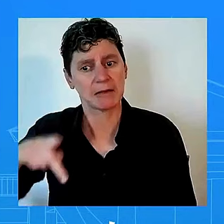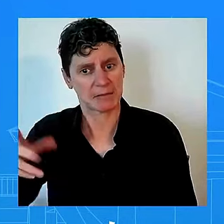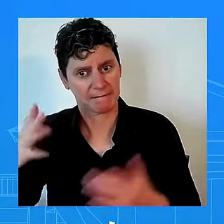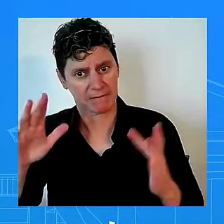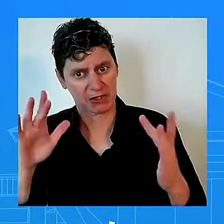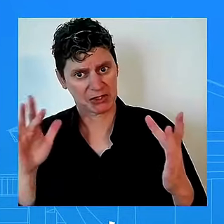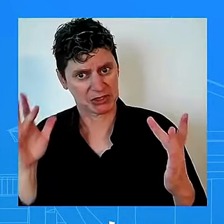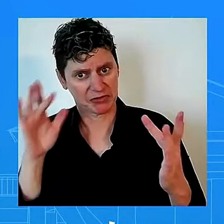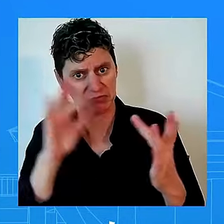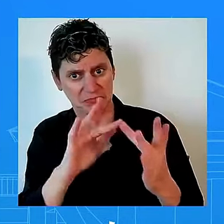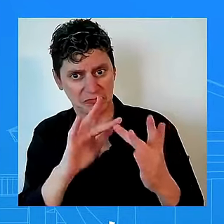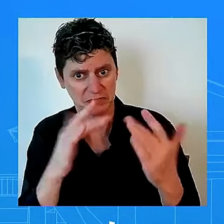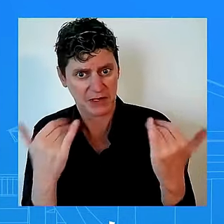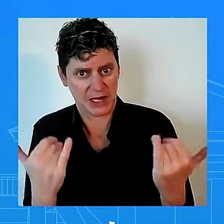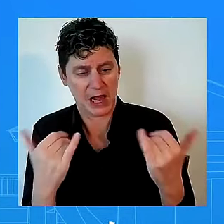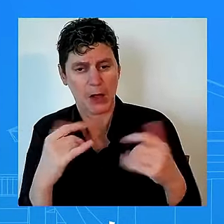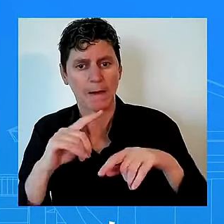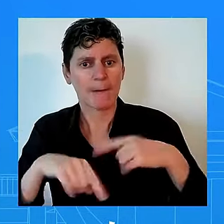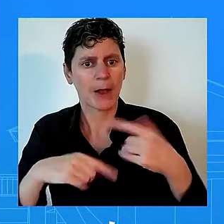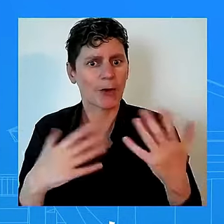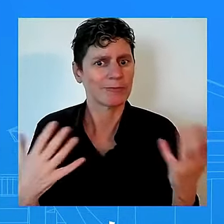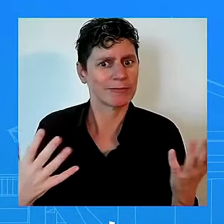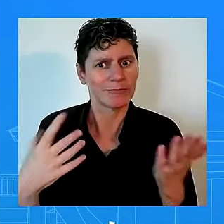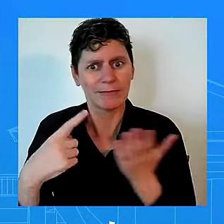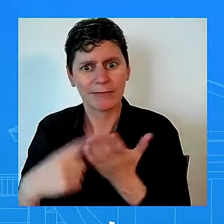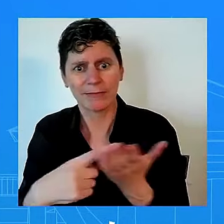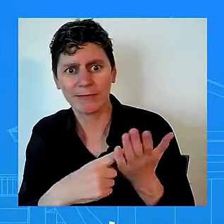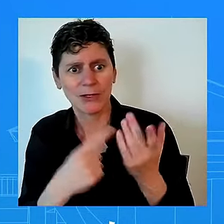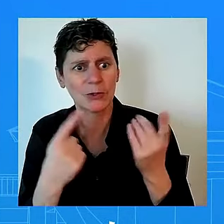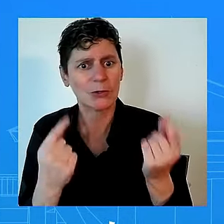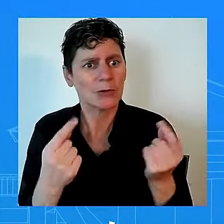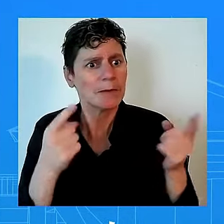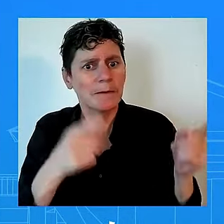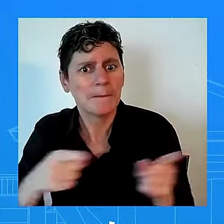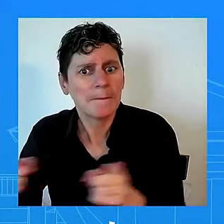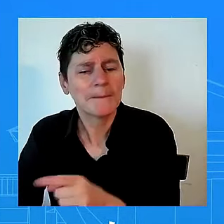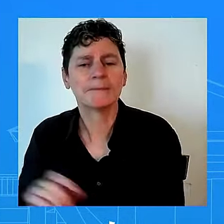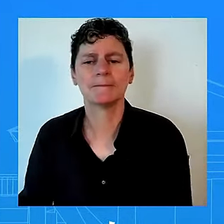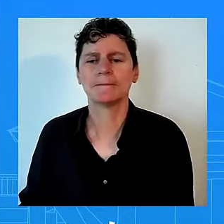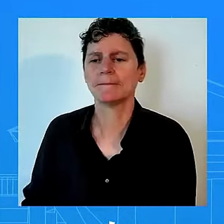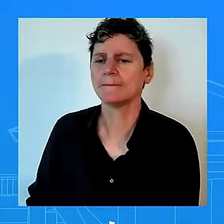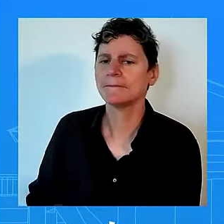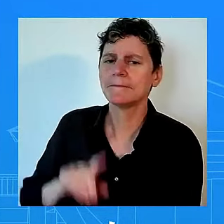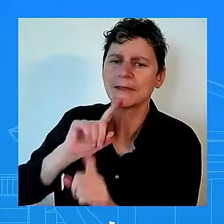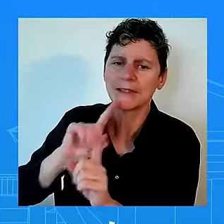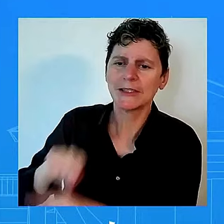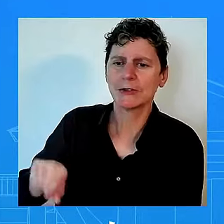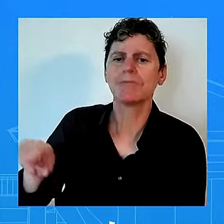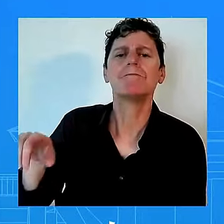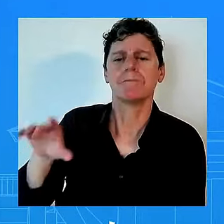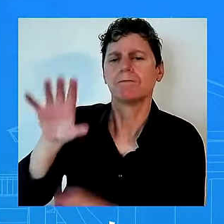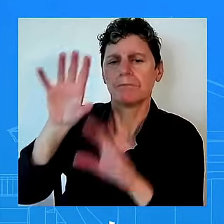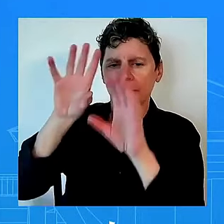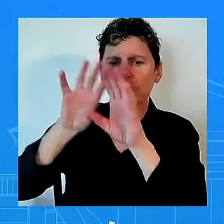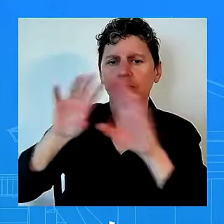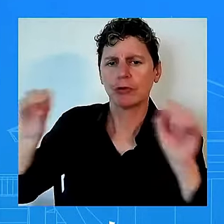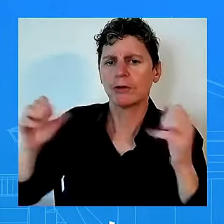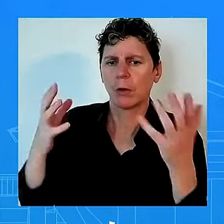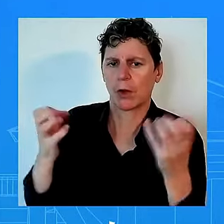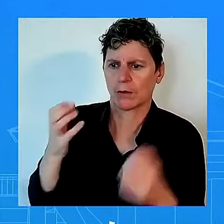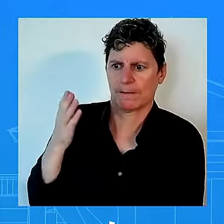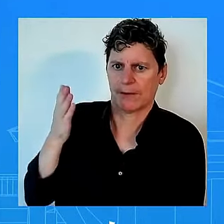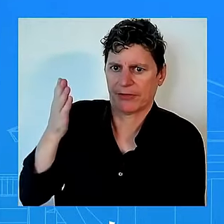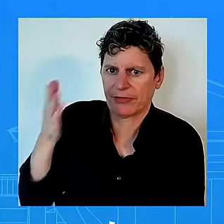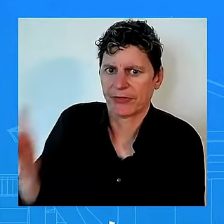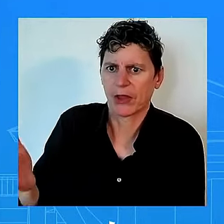to uh to go to michigan and be with uaw workers when they were striking and he was very proud to do that has been named